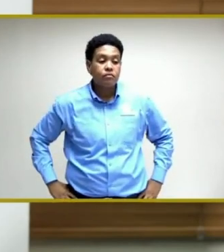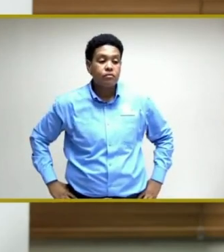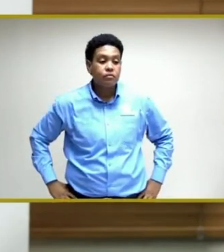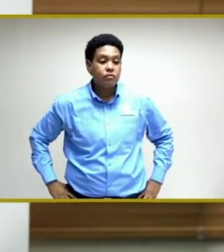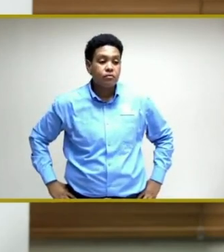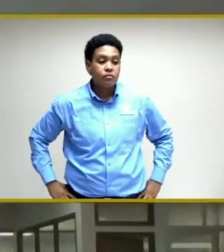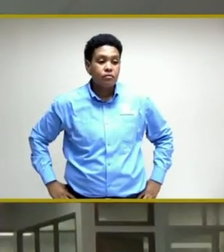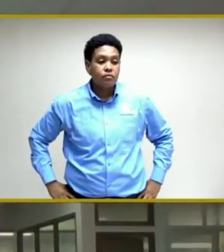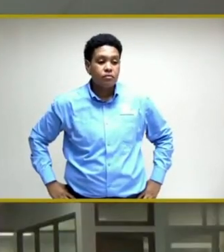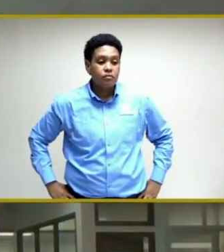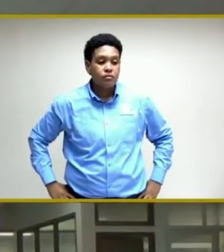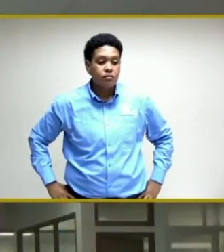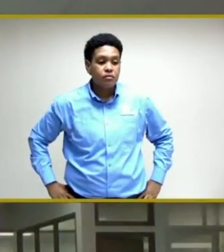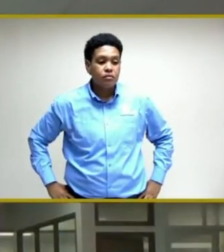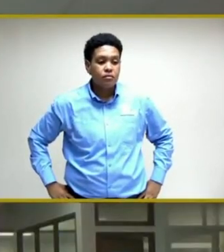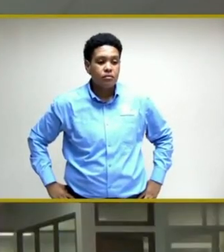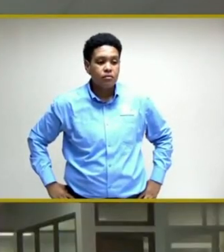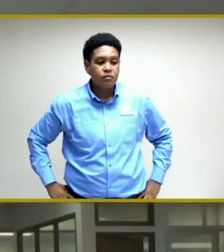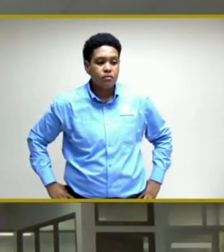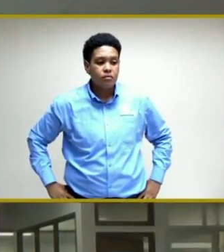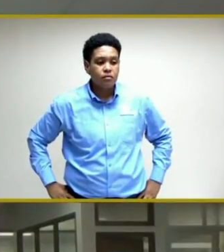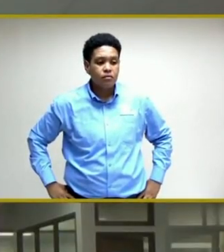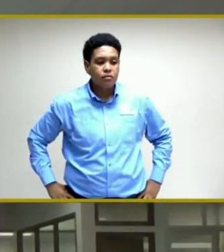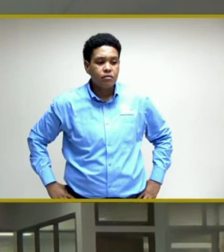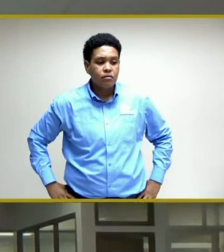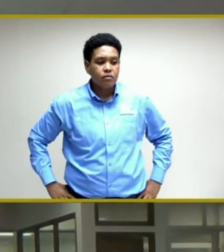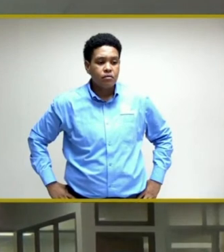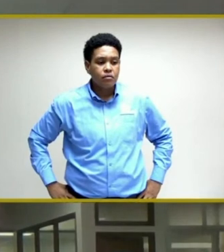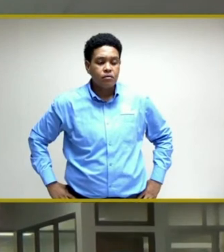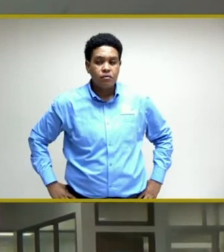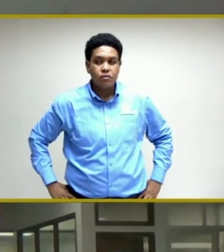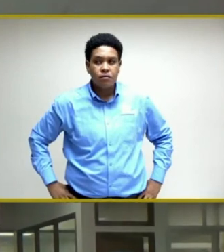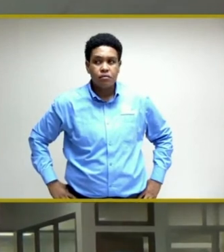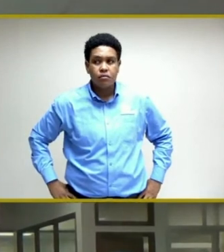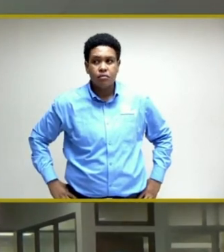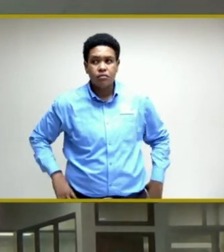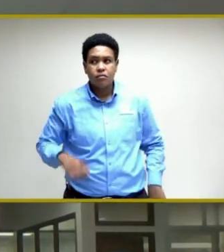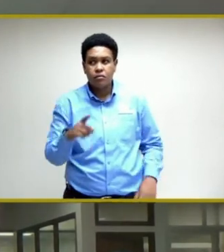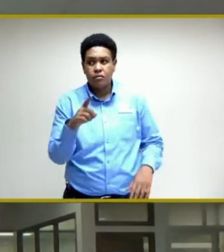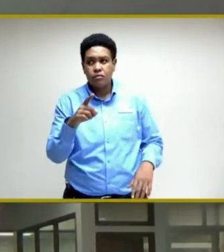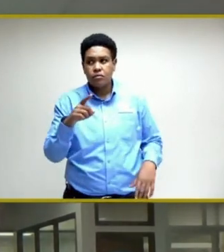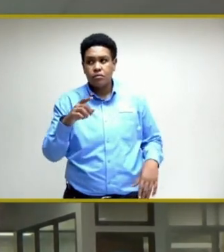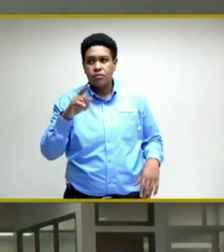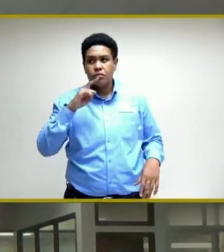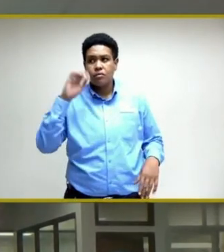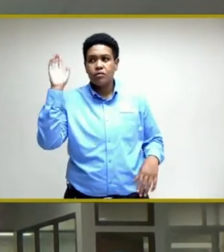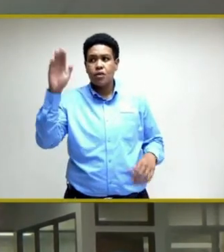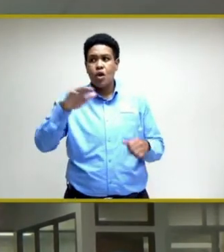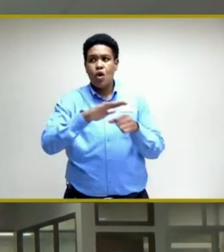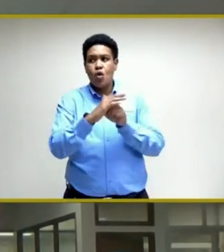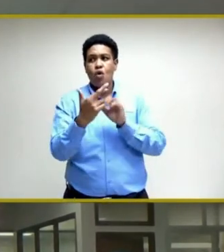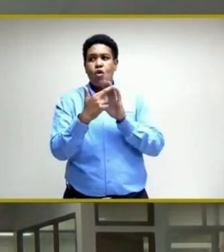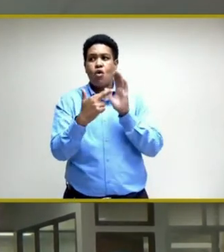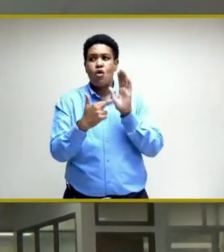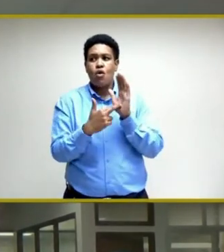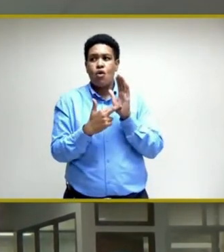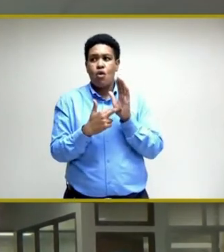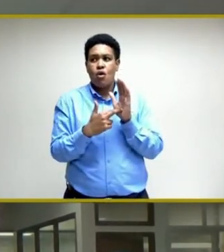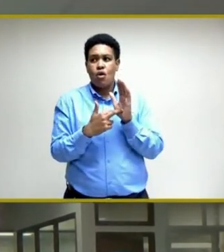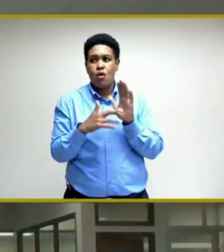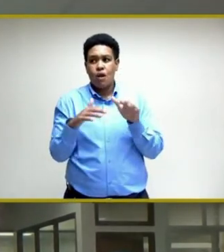Not made to shut down the party members in the very day, it was noted that all the COVID rules were not being available.